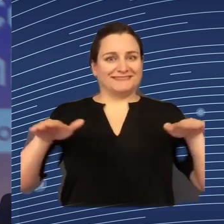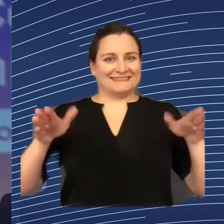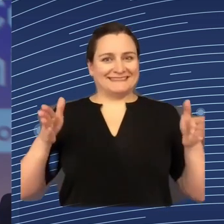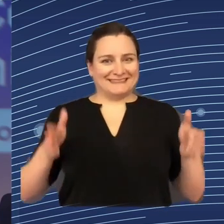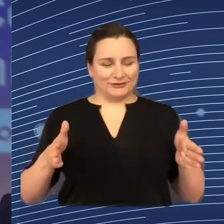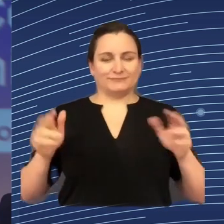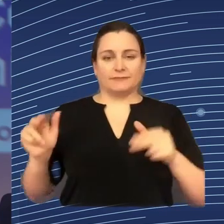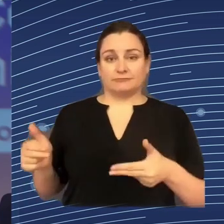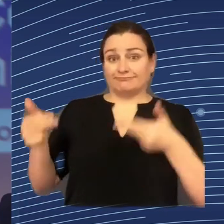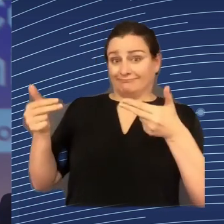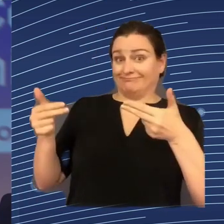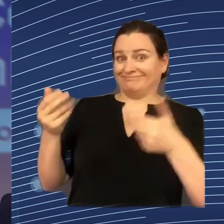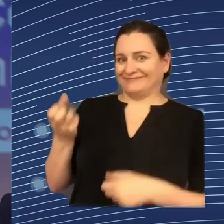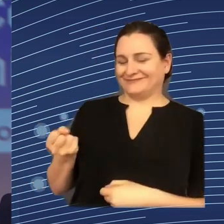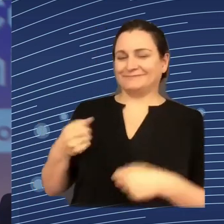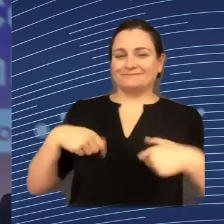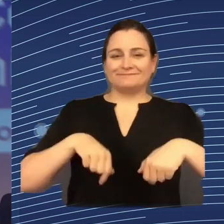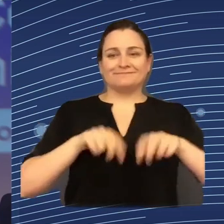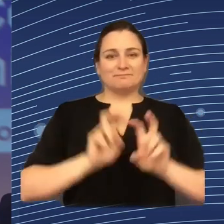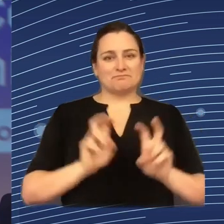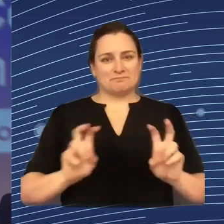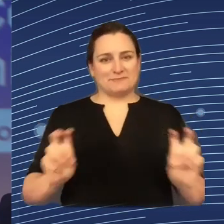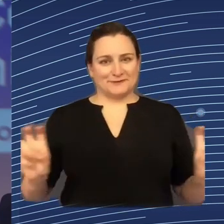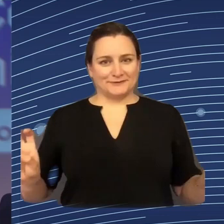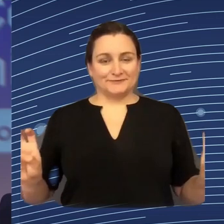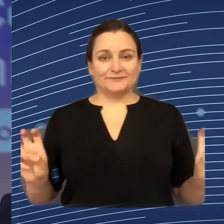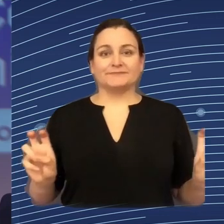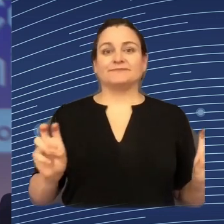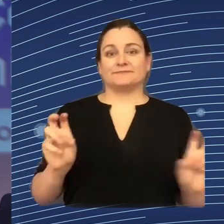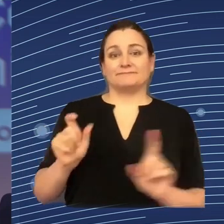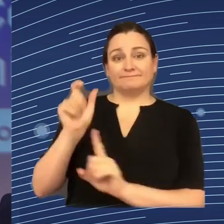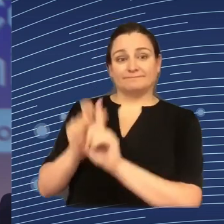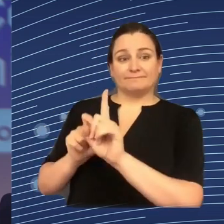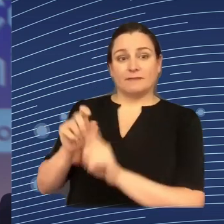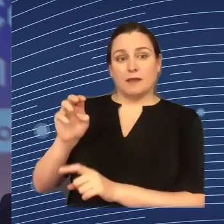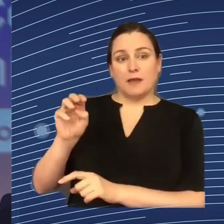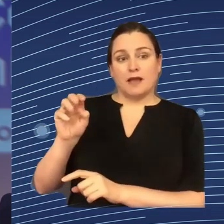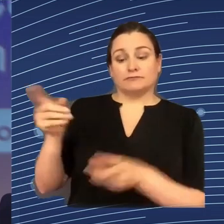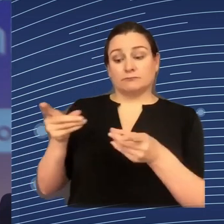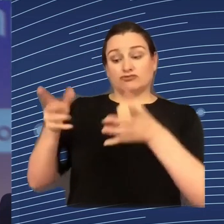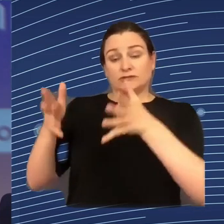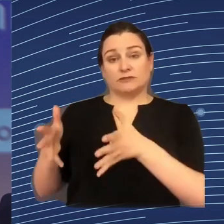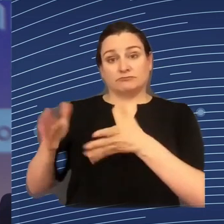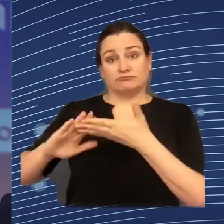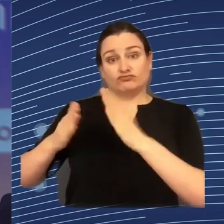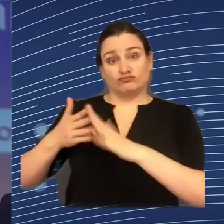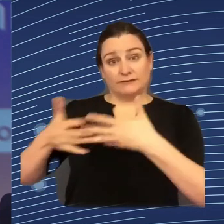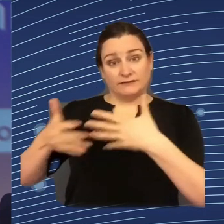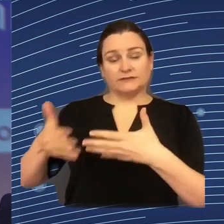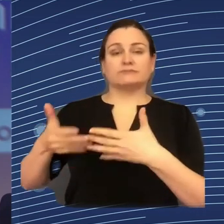stellar cast of panelists, including Mr. Maxine Cerruti, Director of Social Affairs from Business Europe,